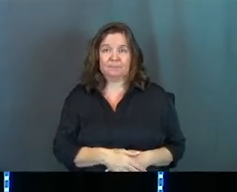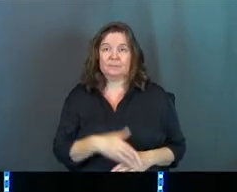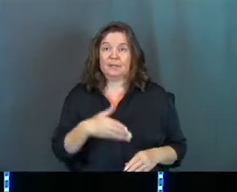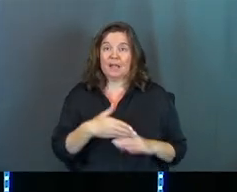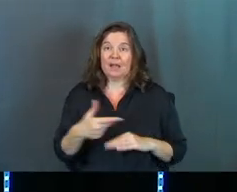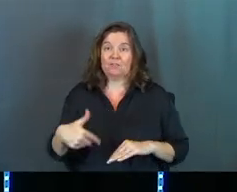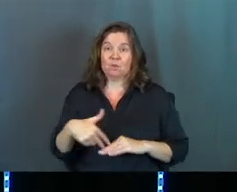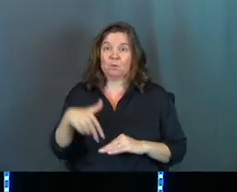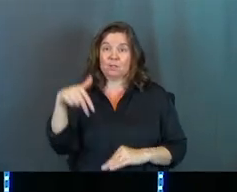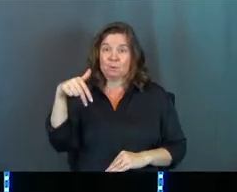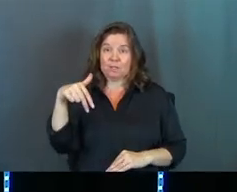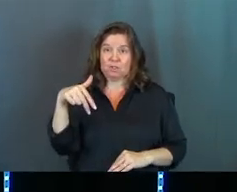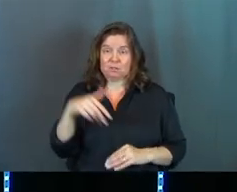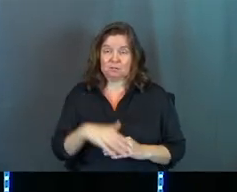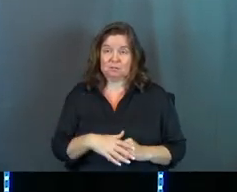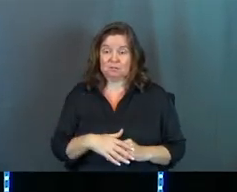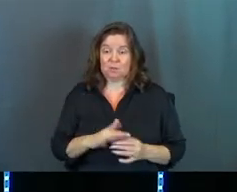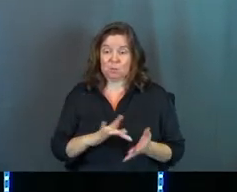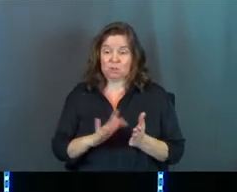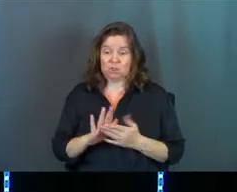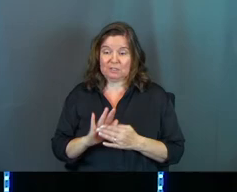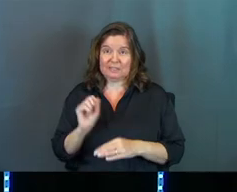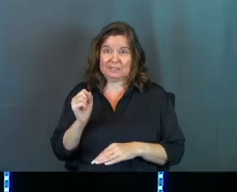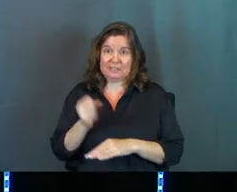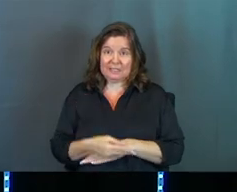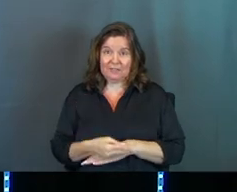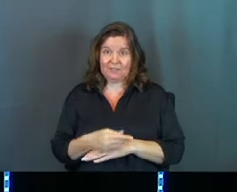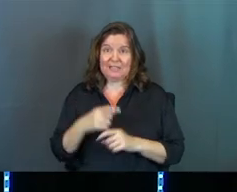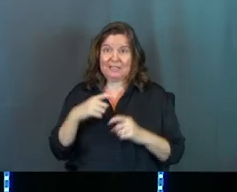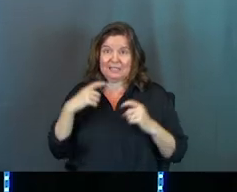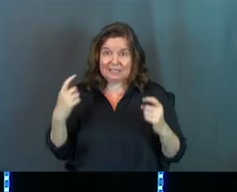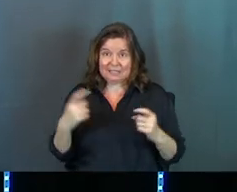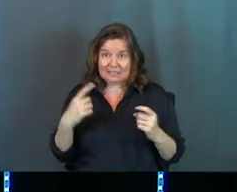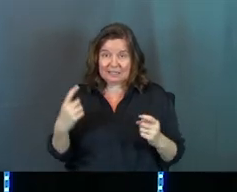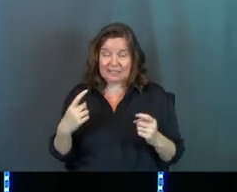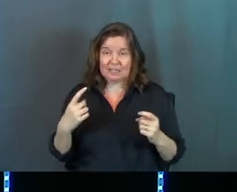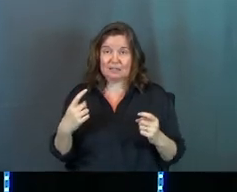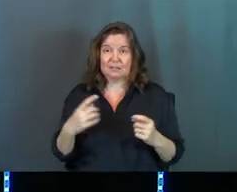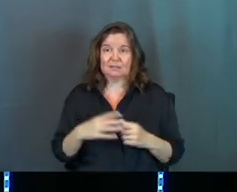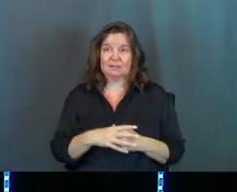After the resurrection, after Jesus defeats sin and the grave.